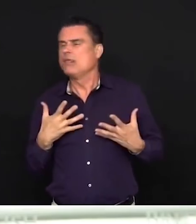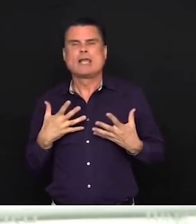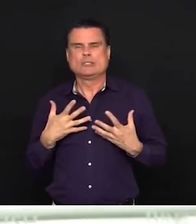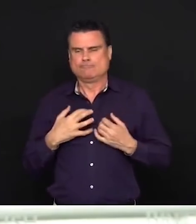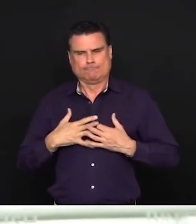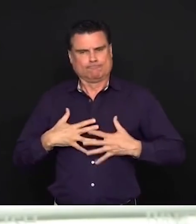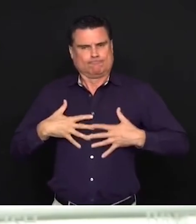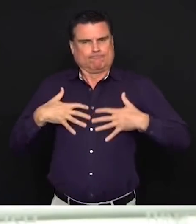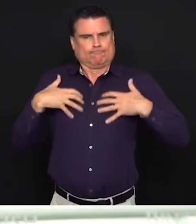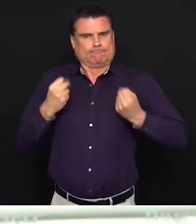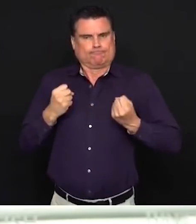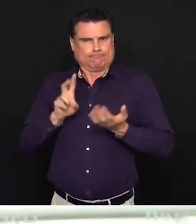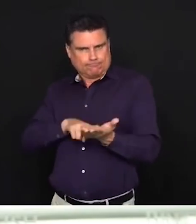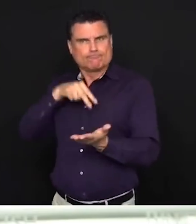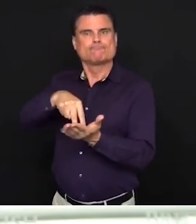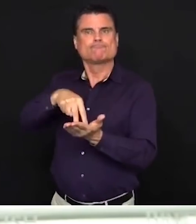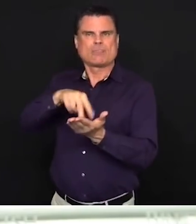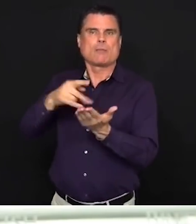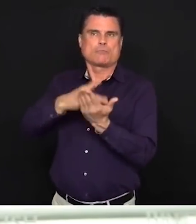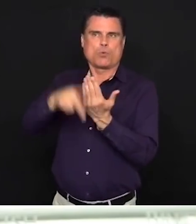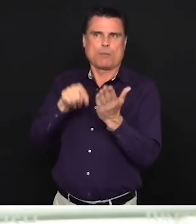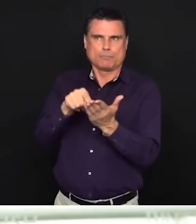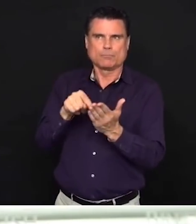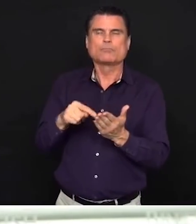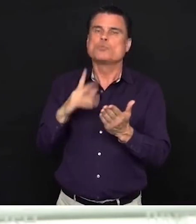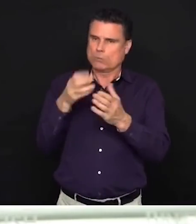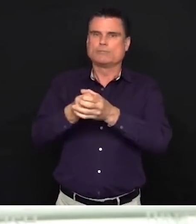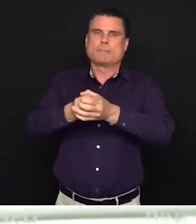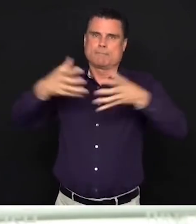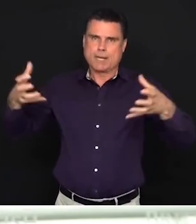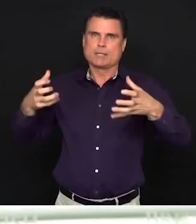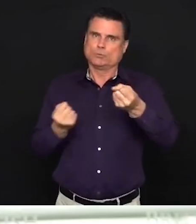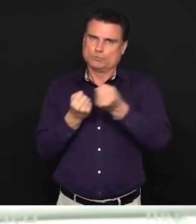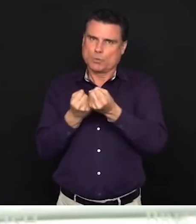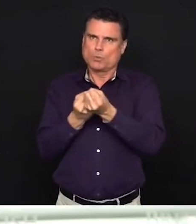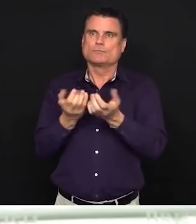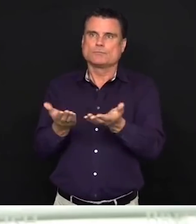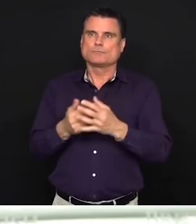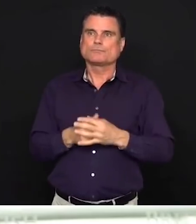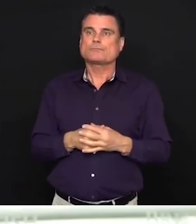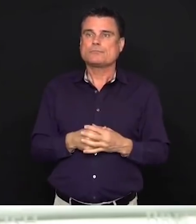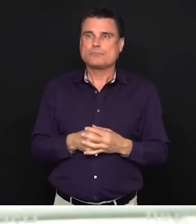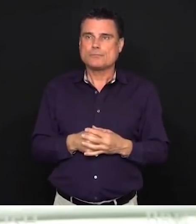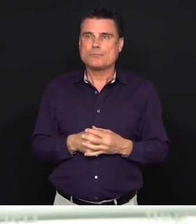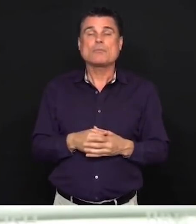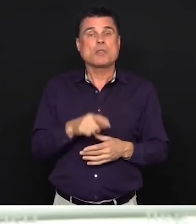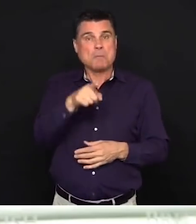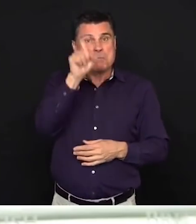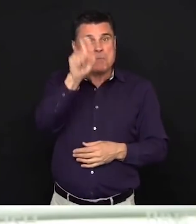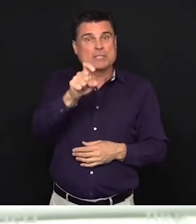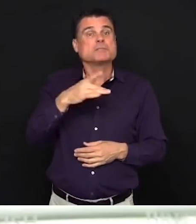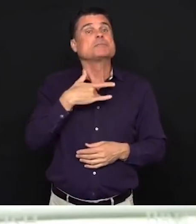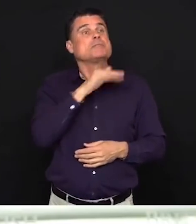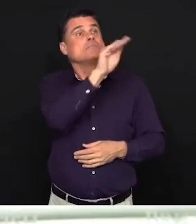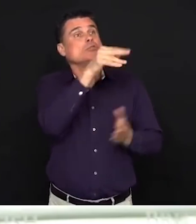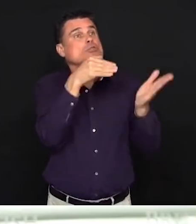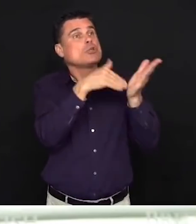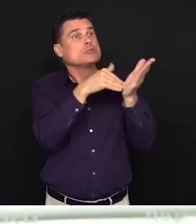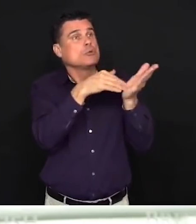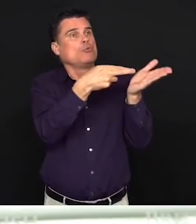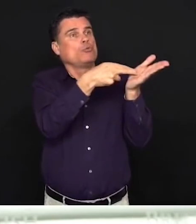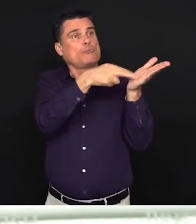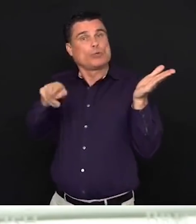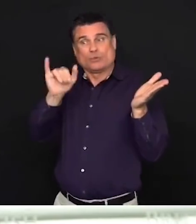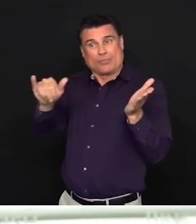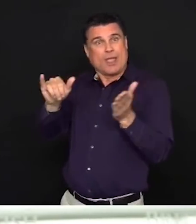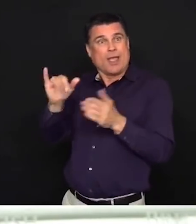increasing access to virtual care for First Nations, Métis and urban indigenous people and we're bolstering online peer support programs and